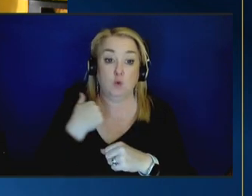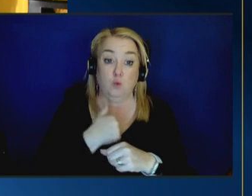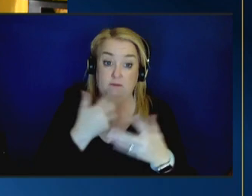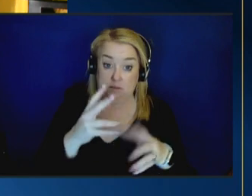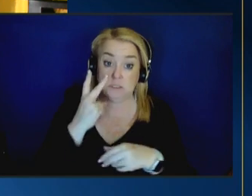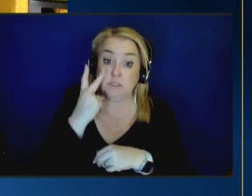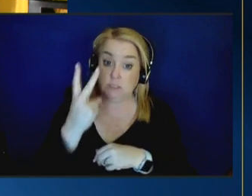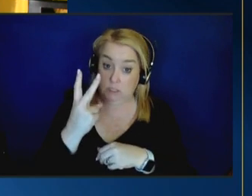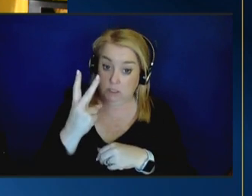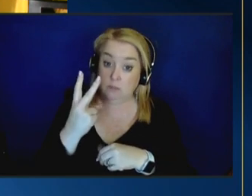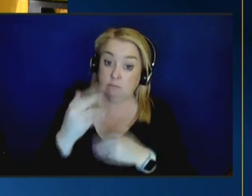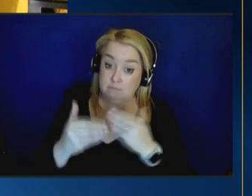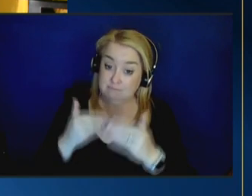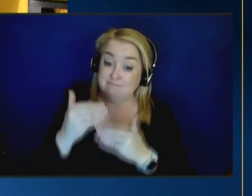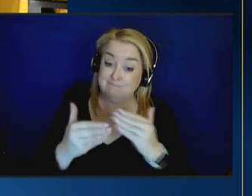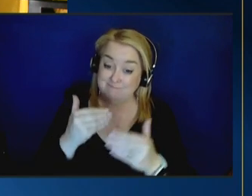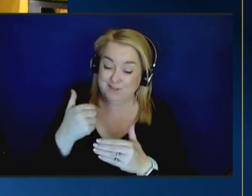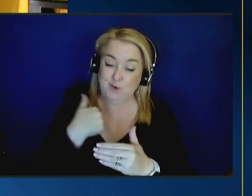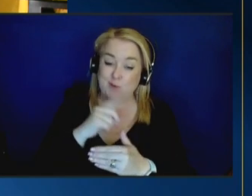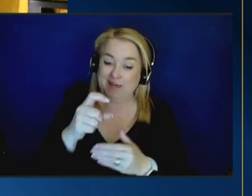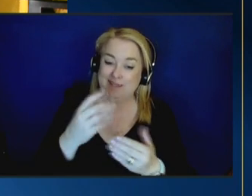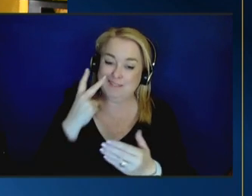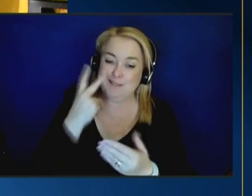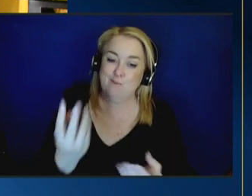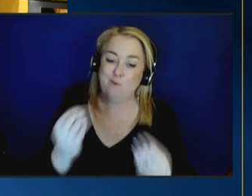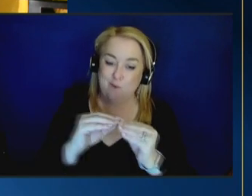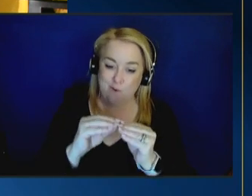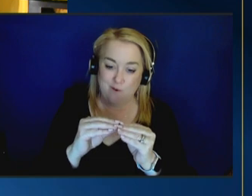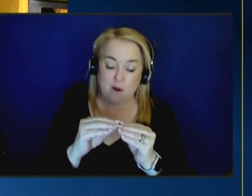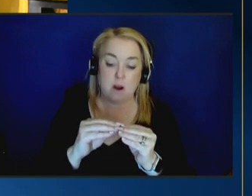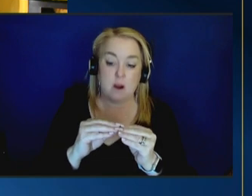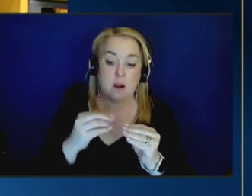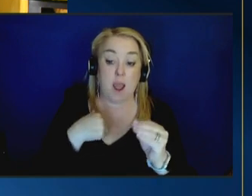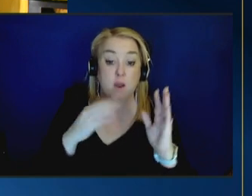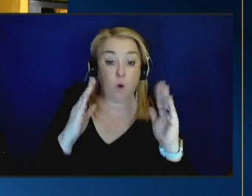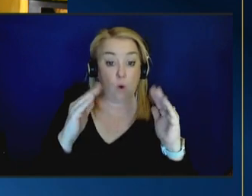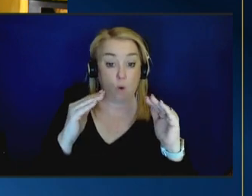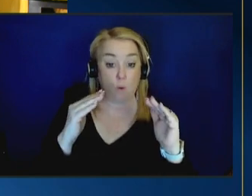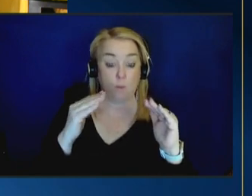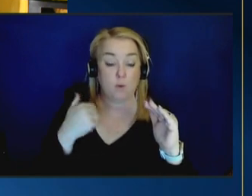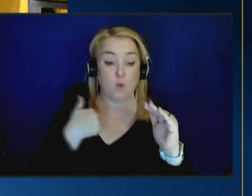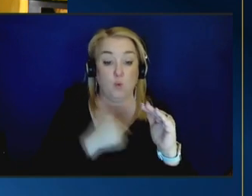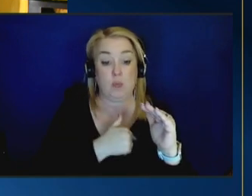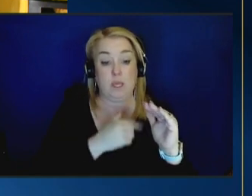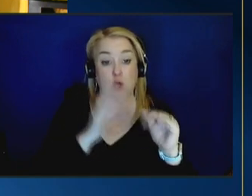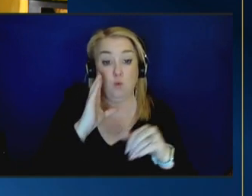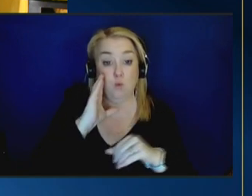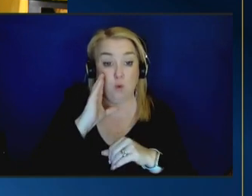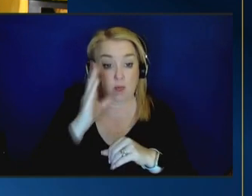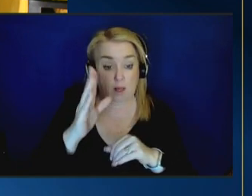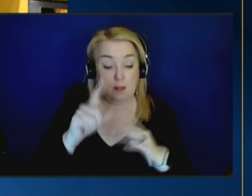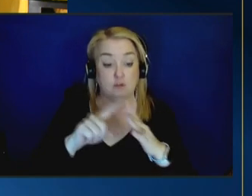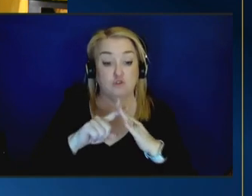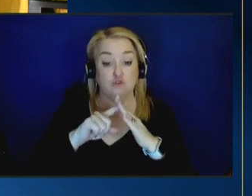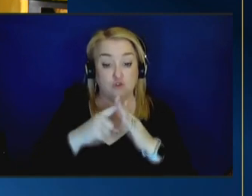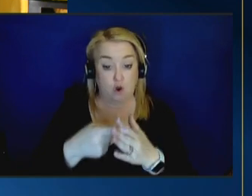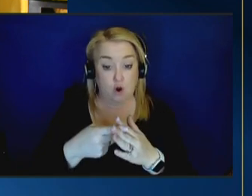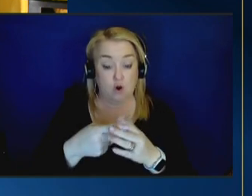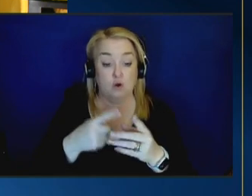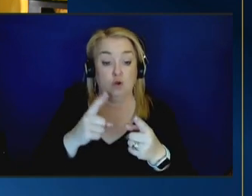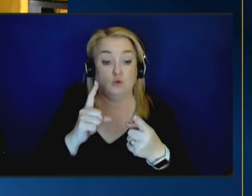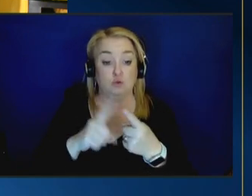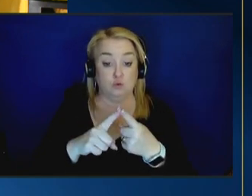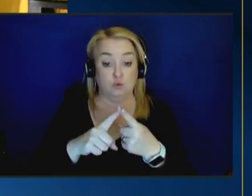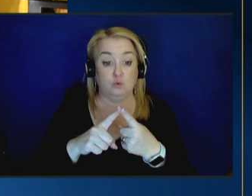which is great um i think we're going to need to see more of that and i hope i hope as we do that we'll begin by trying to articulate shared